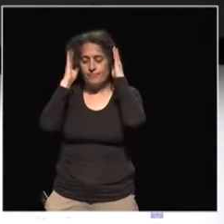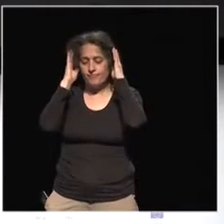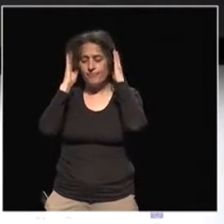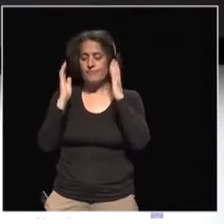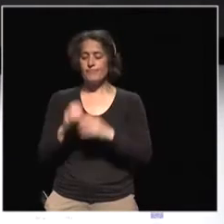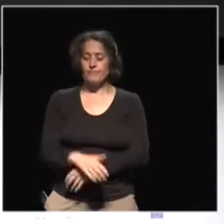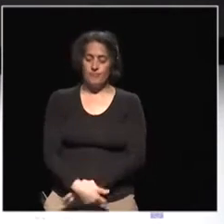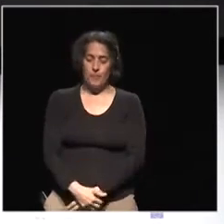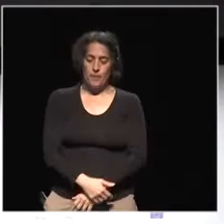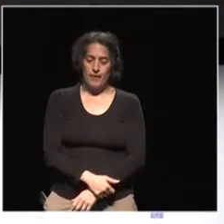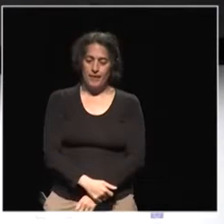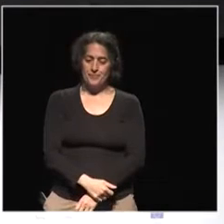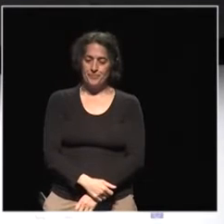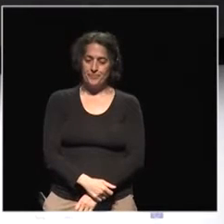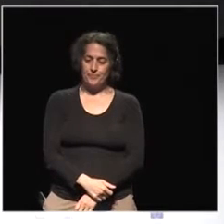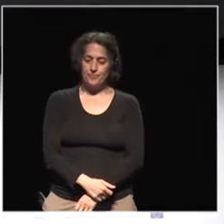So.